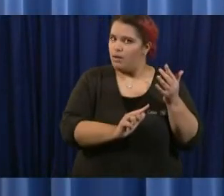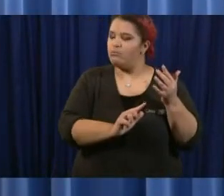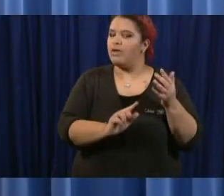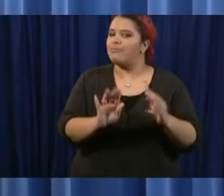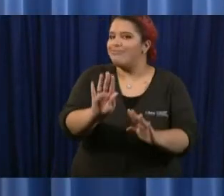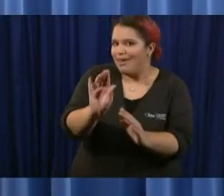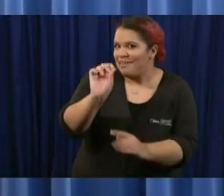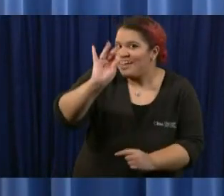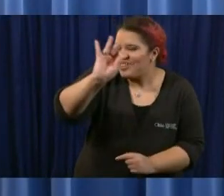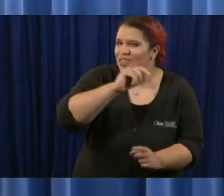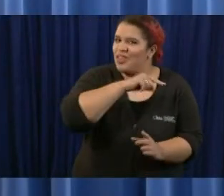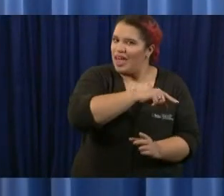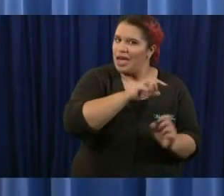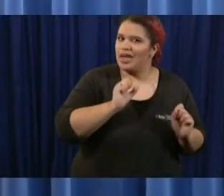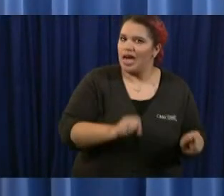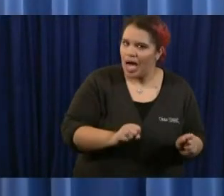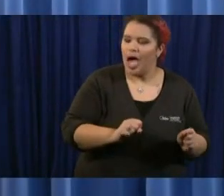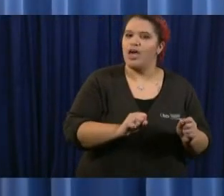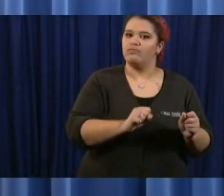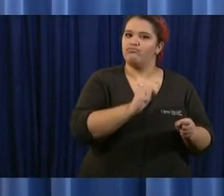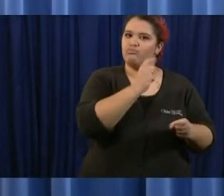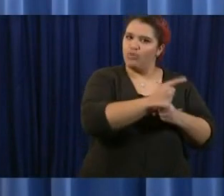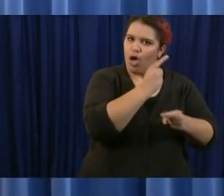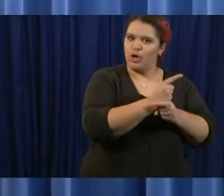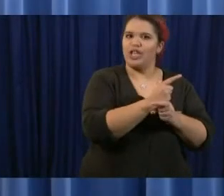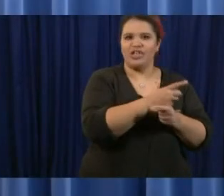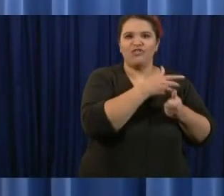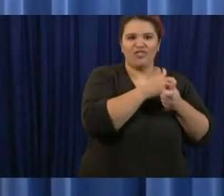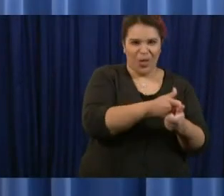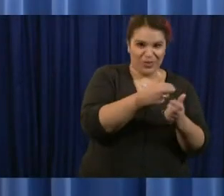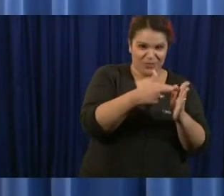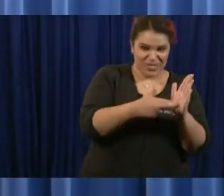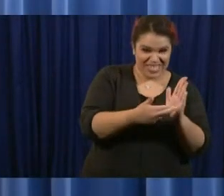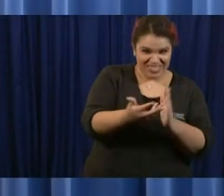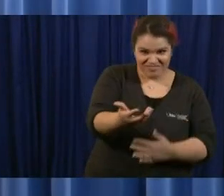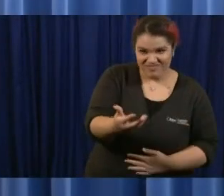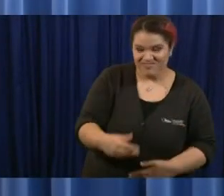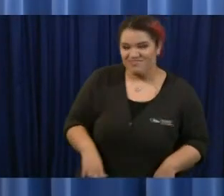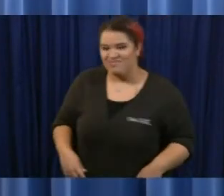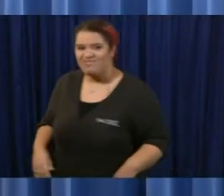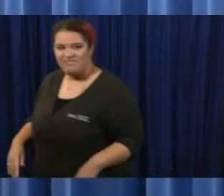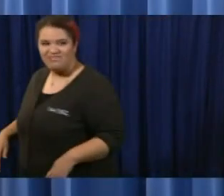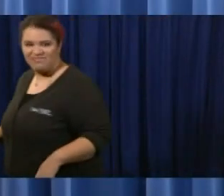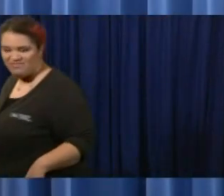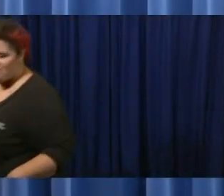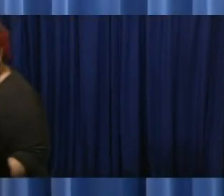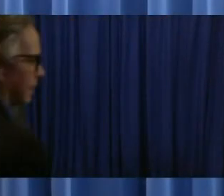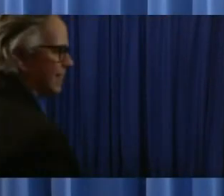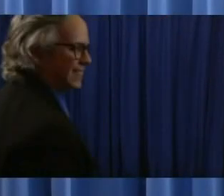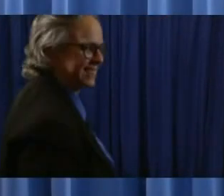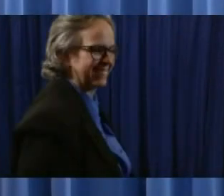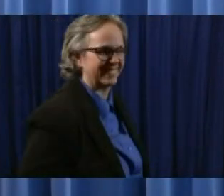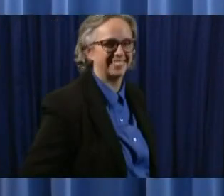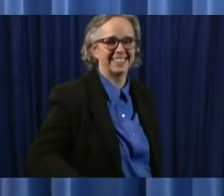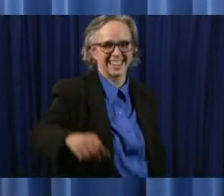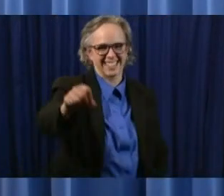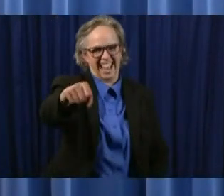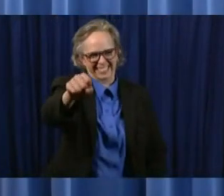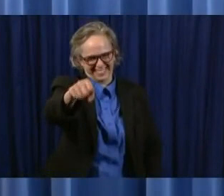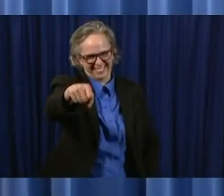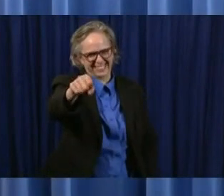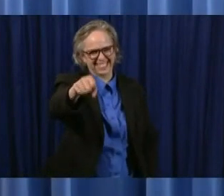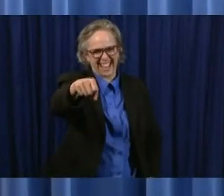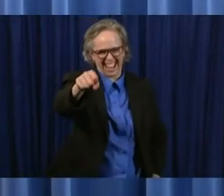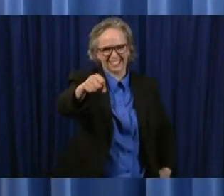yes we're going to certainly look at that uh i i think that uh